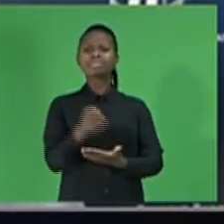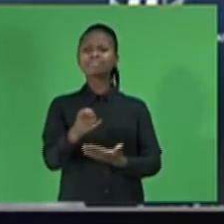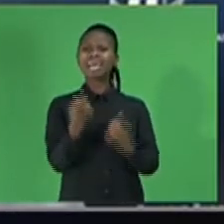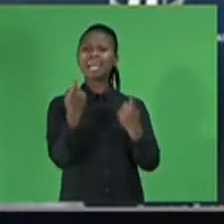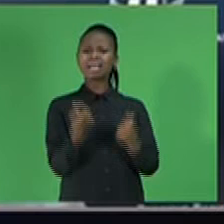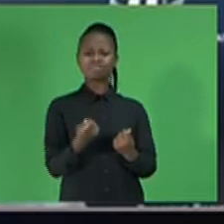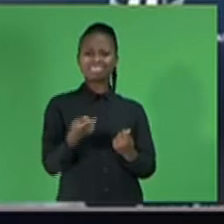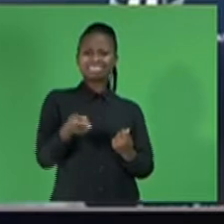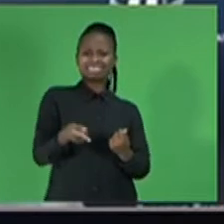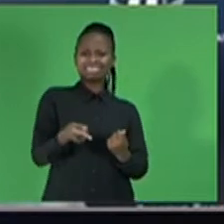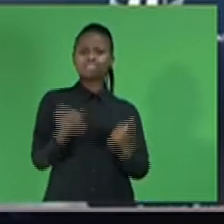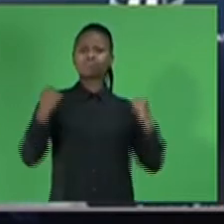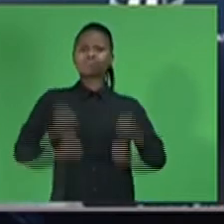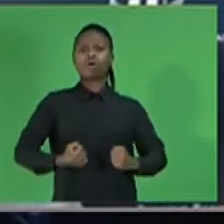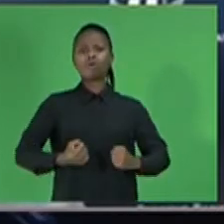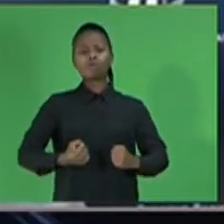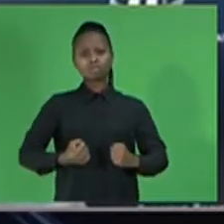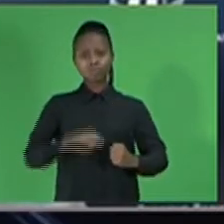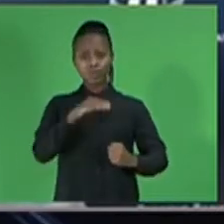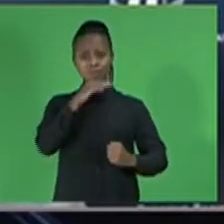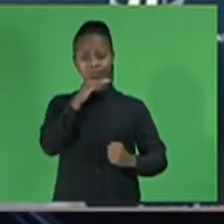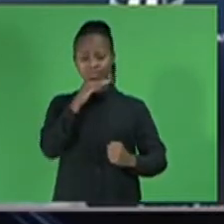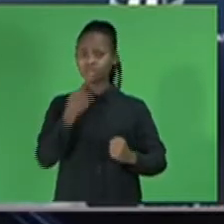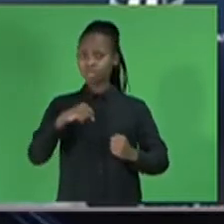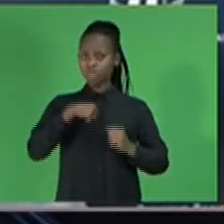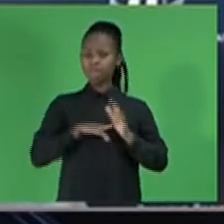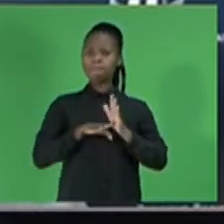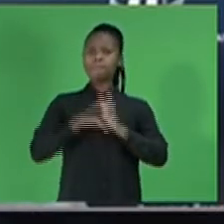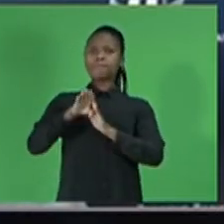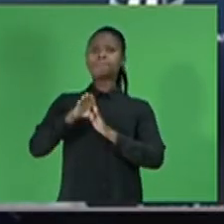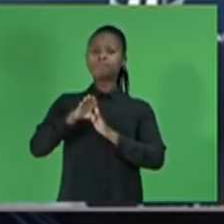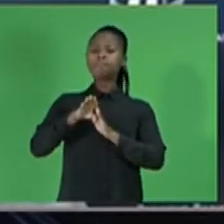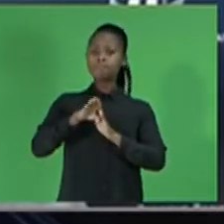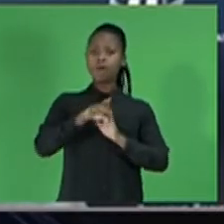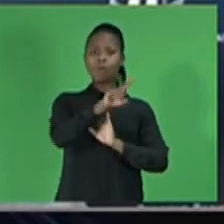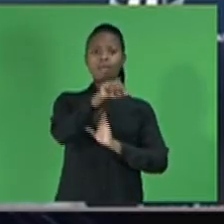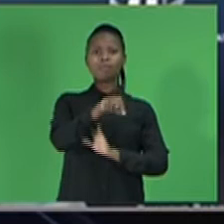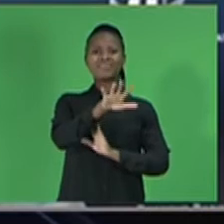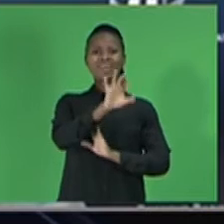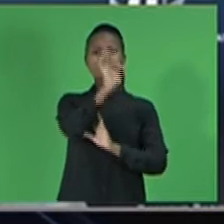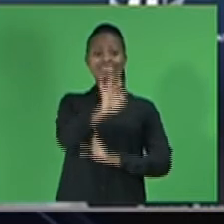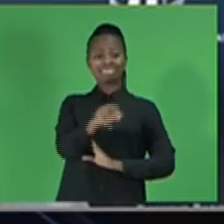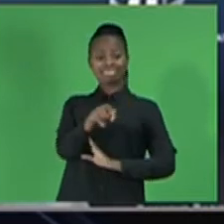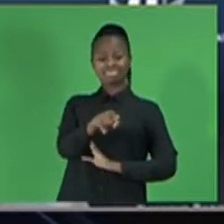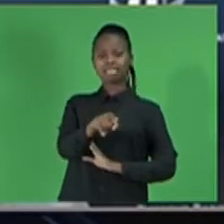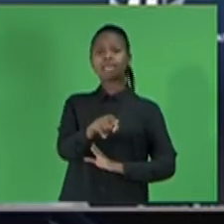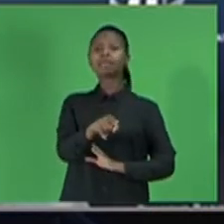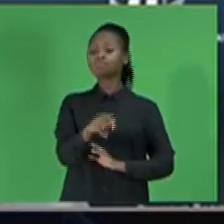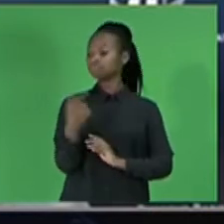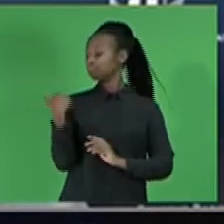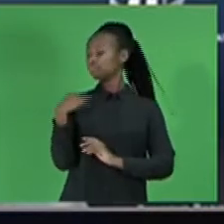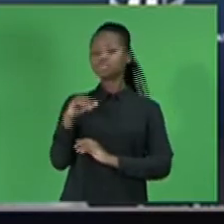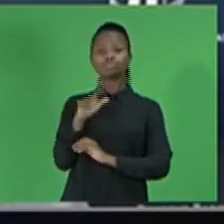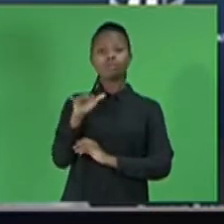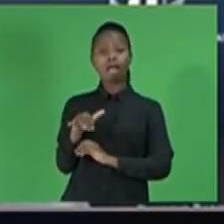level, with a year-to-date appreciation of 1.5% on a trade-weighted basis. Since the July